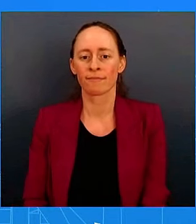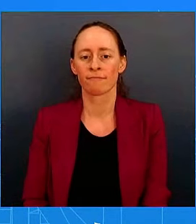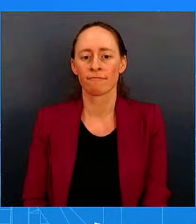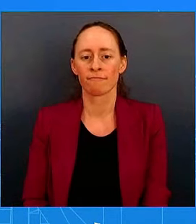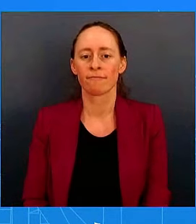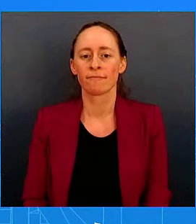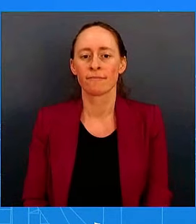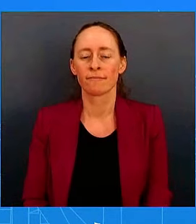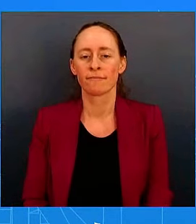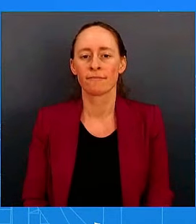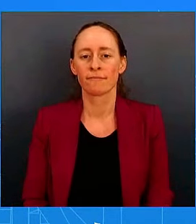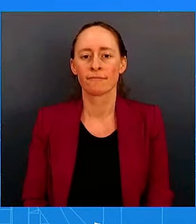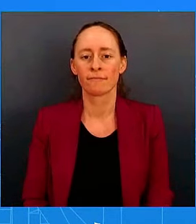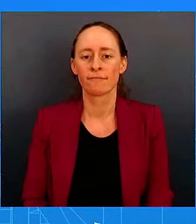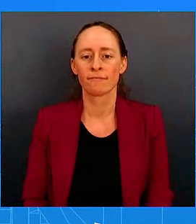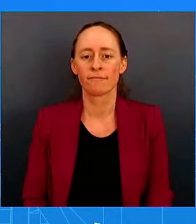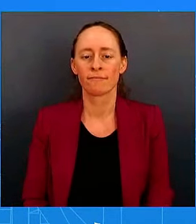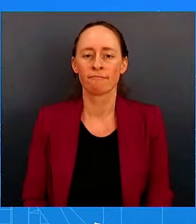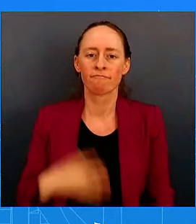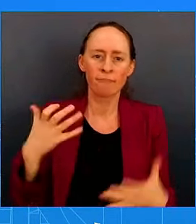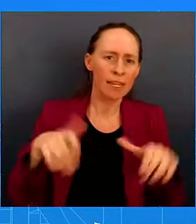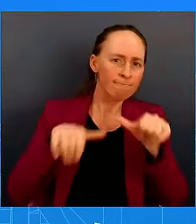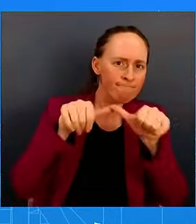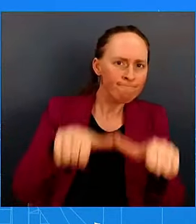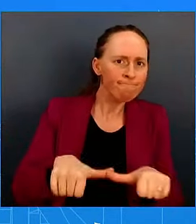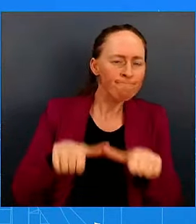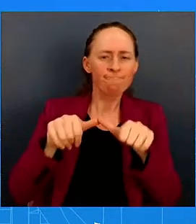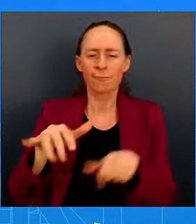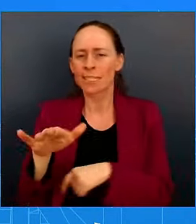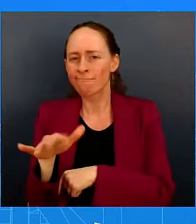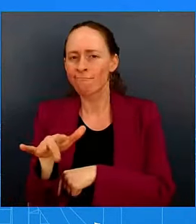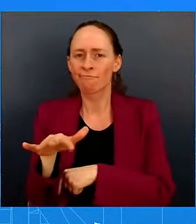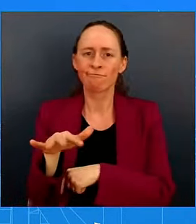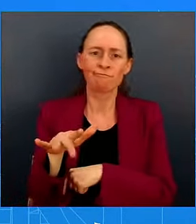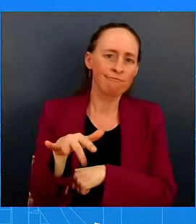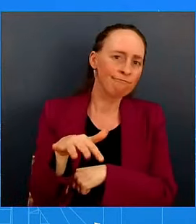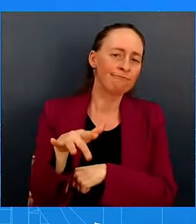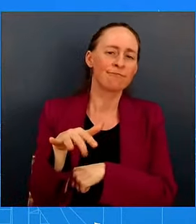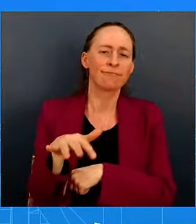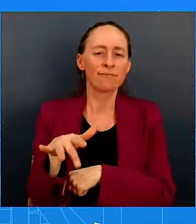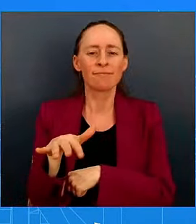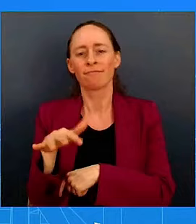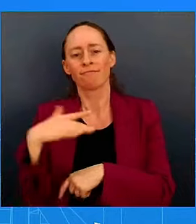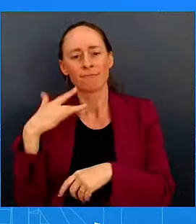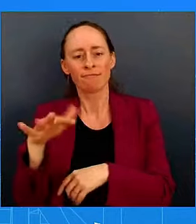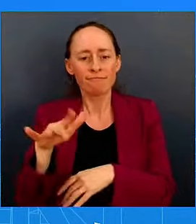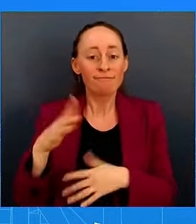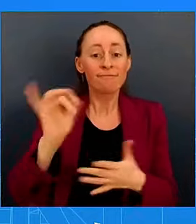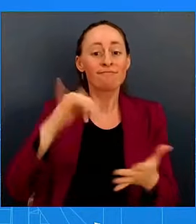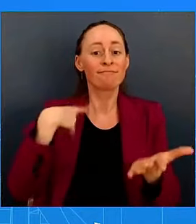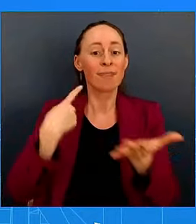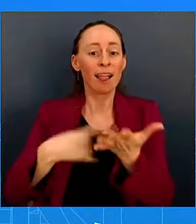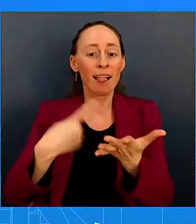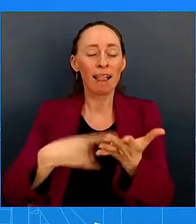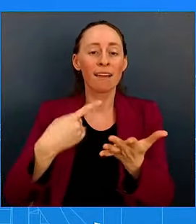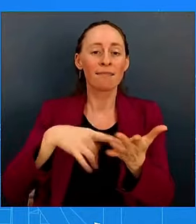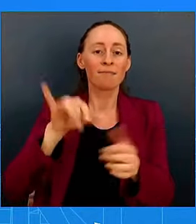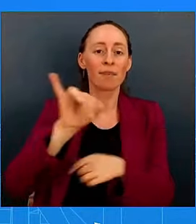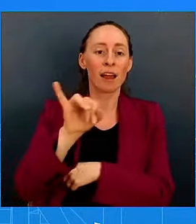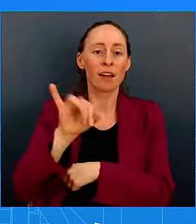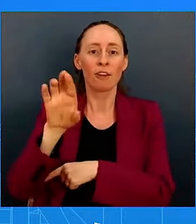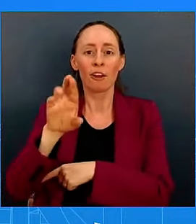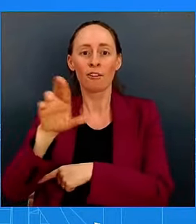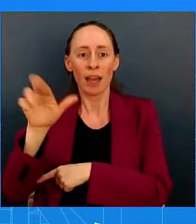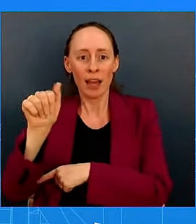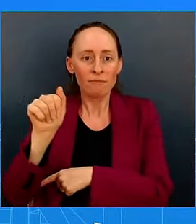sure, you know, you've heard me just talk about the Inflation Reduction Act. You heard me talk about the American Rescue Plan. There's so many other things, the